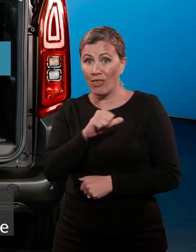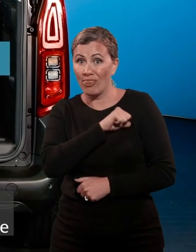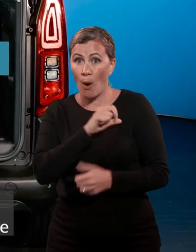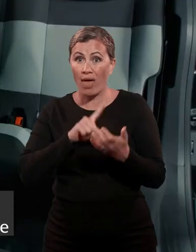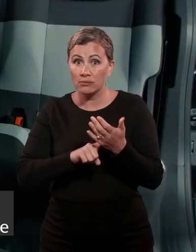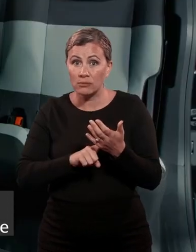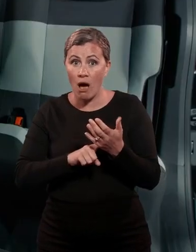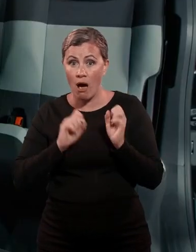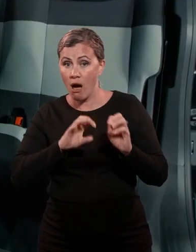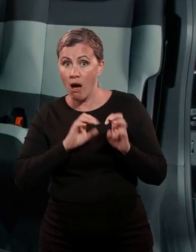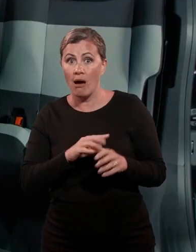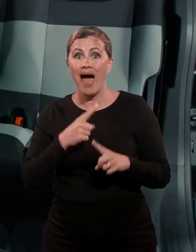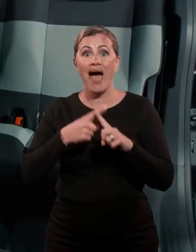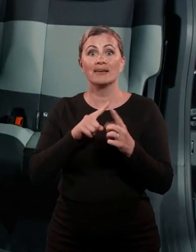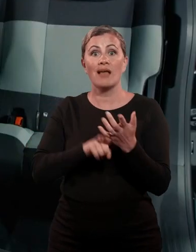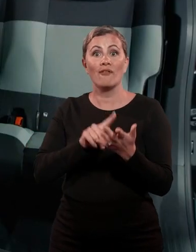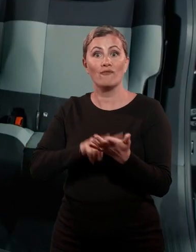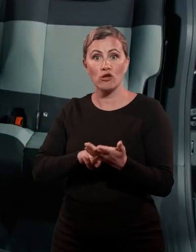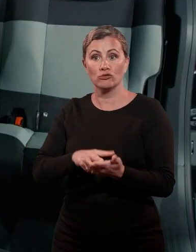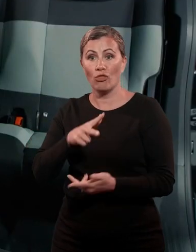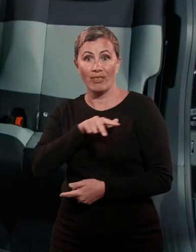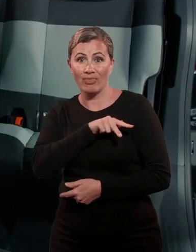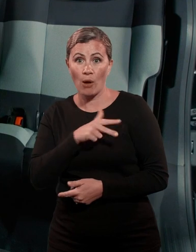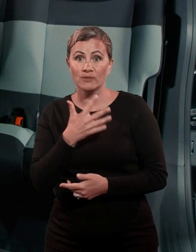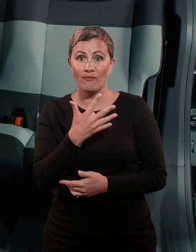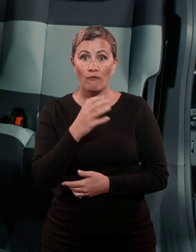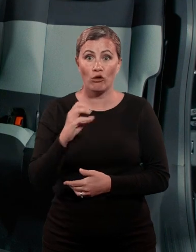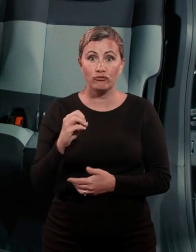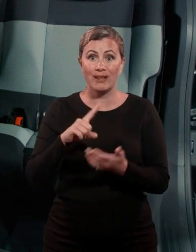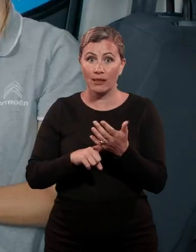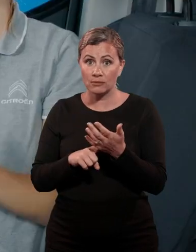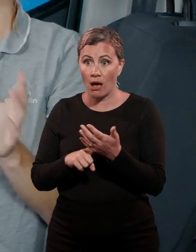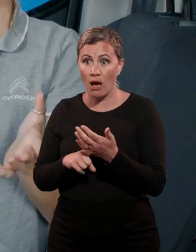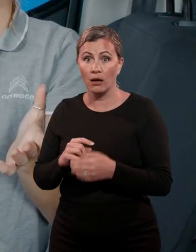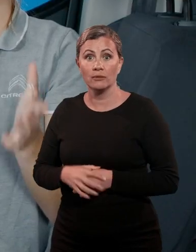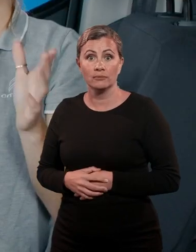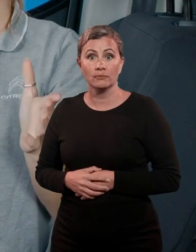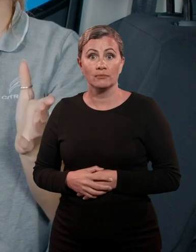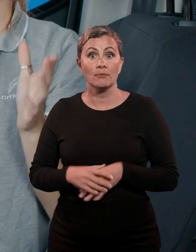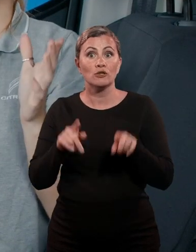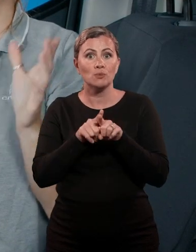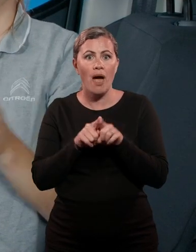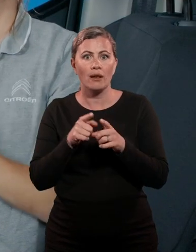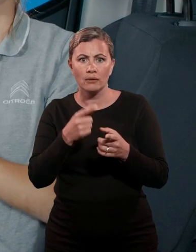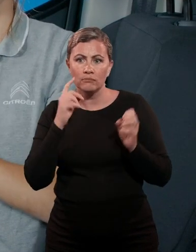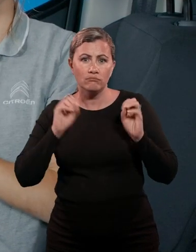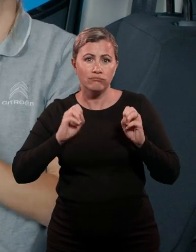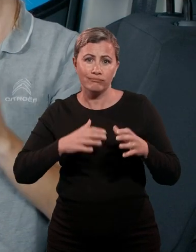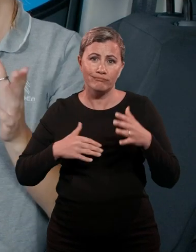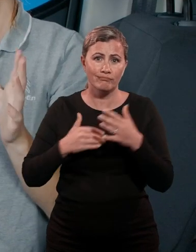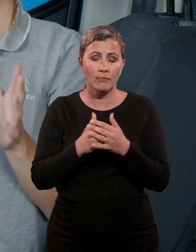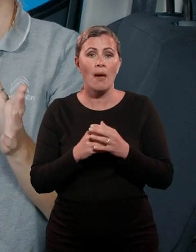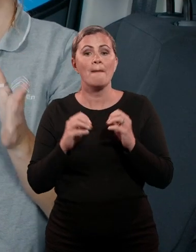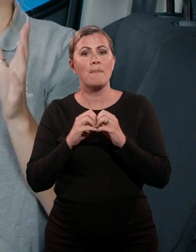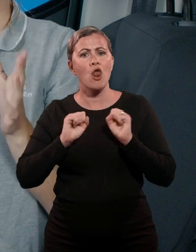load volume, and XL versions up to 3,500 litres of load volume. But as well as being ready to take on large loads,